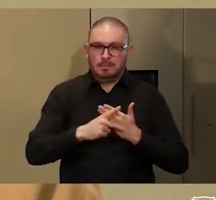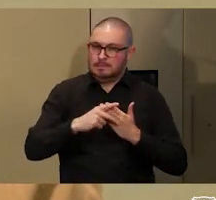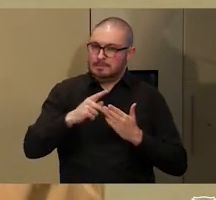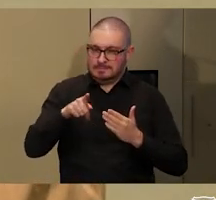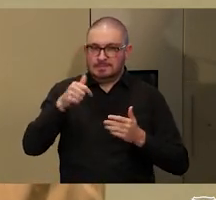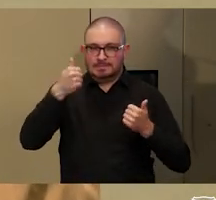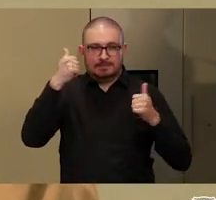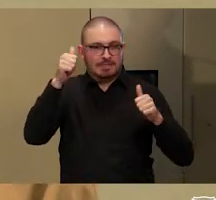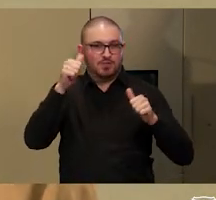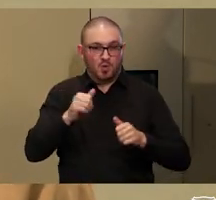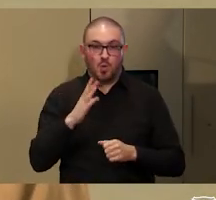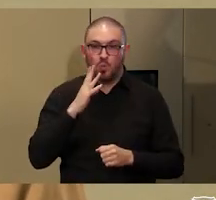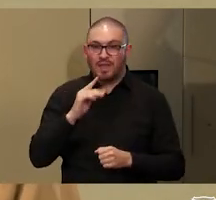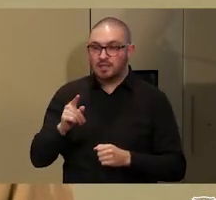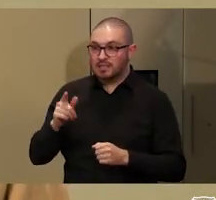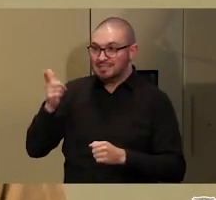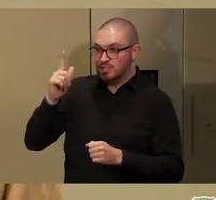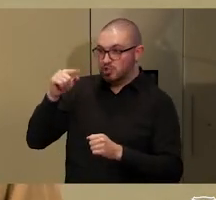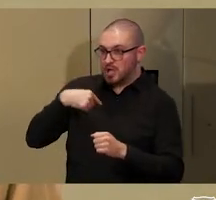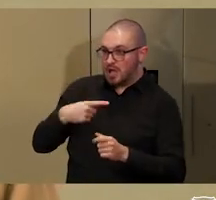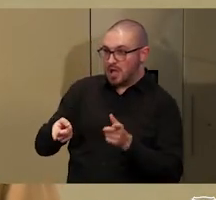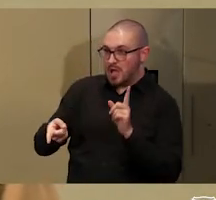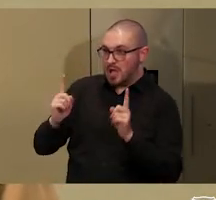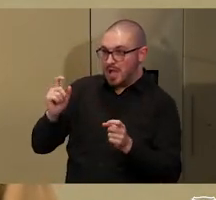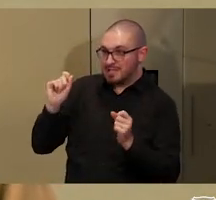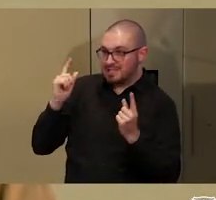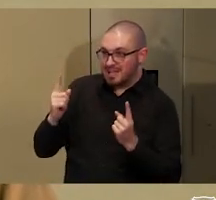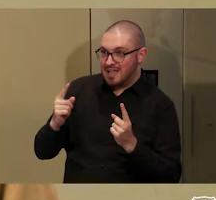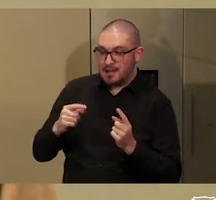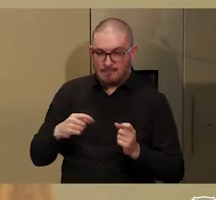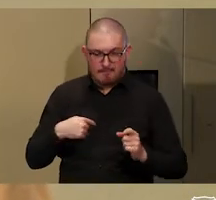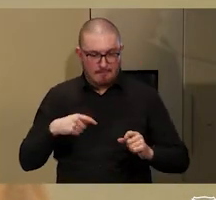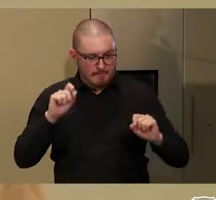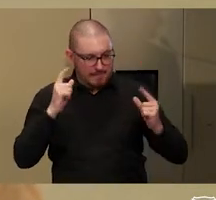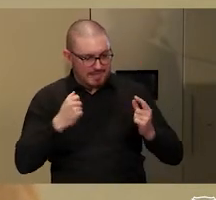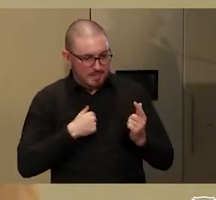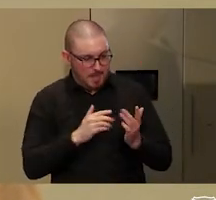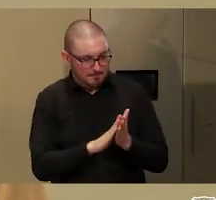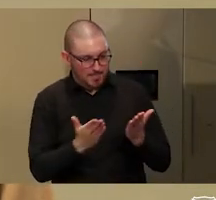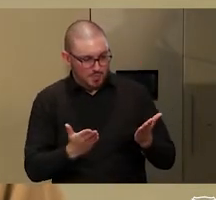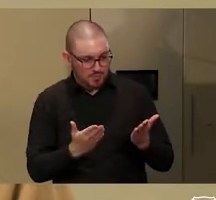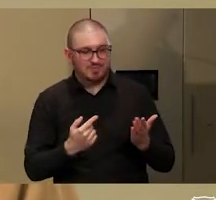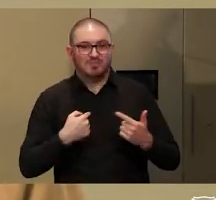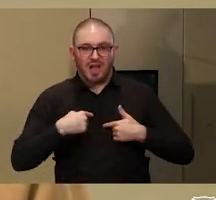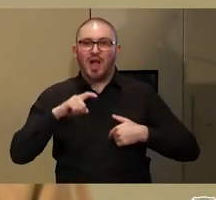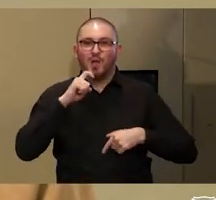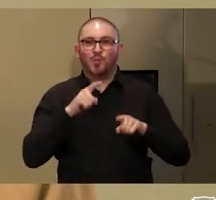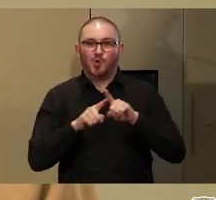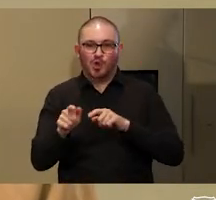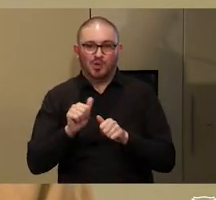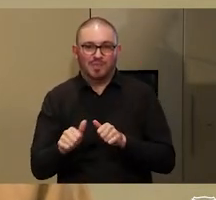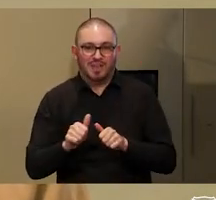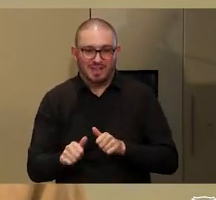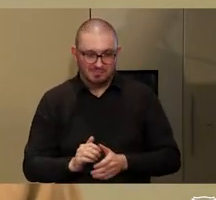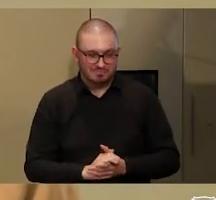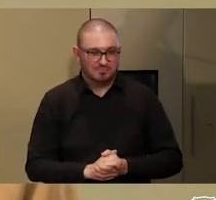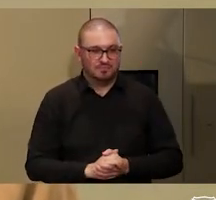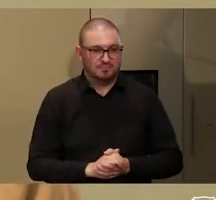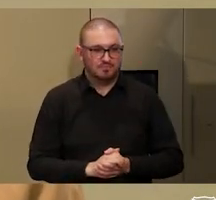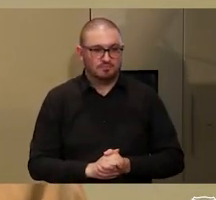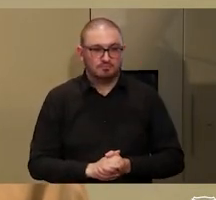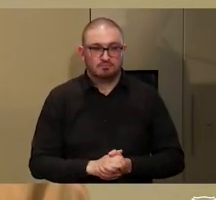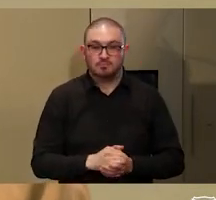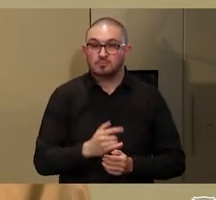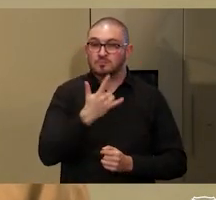teacher and the content of your books and your lessons, you can learn better. It might come as a surprise, but sadly